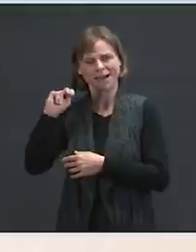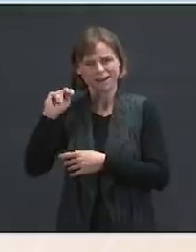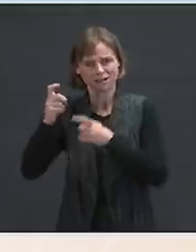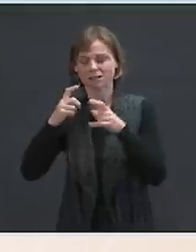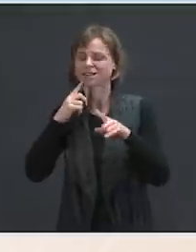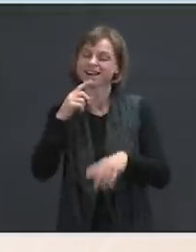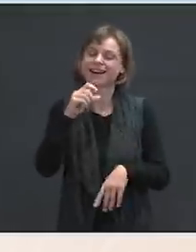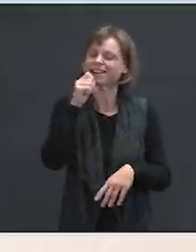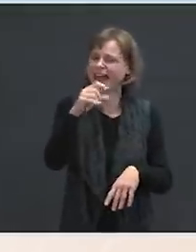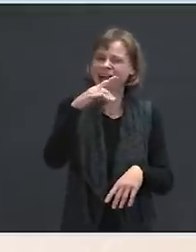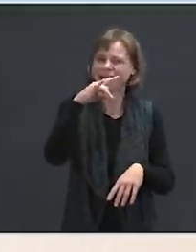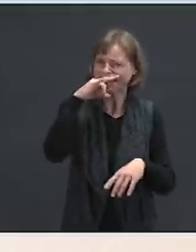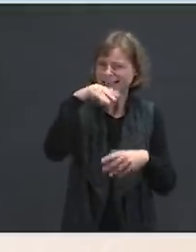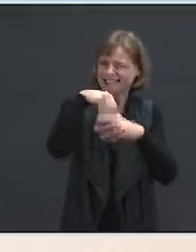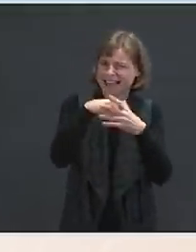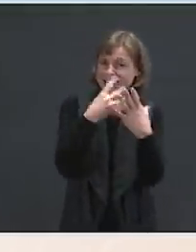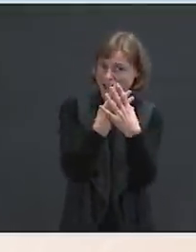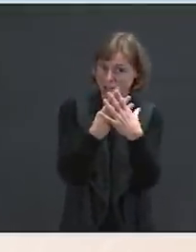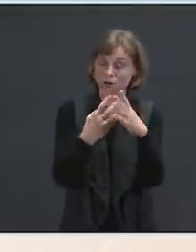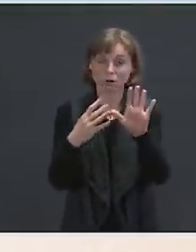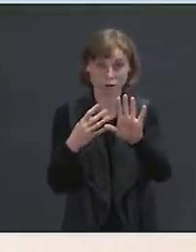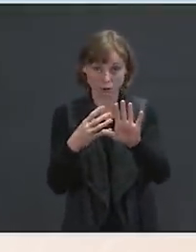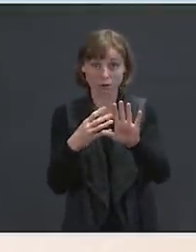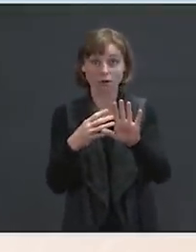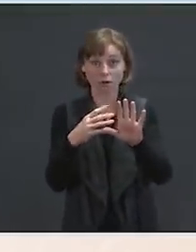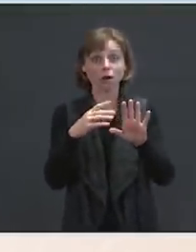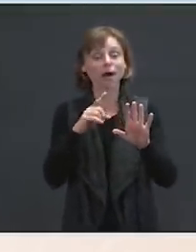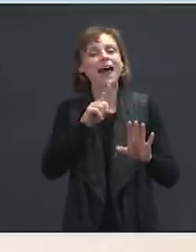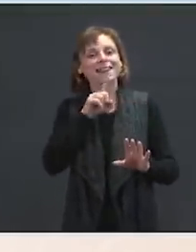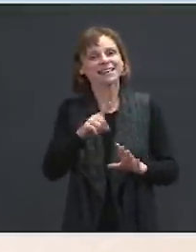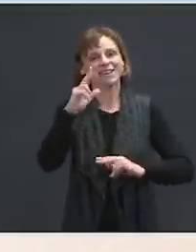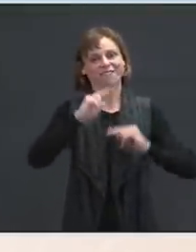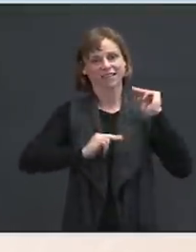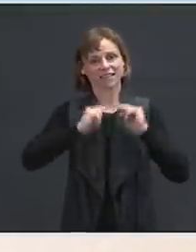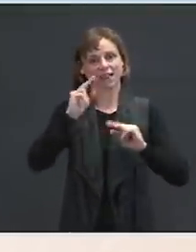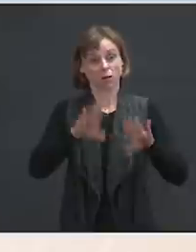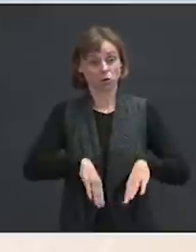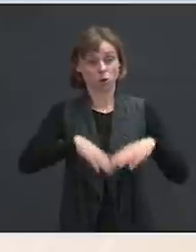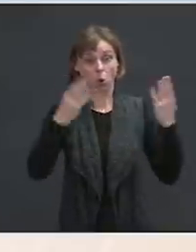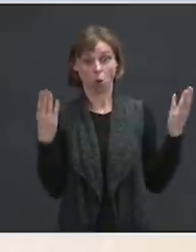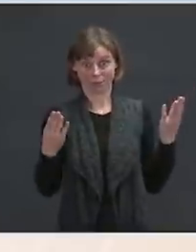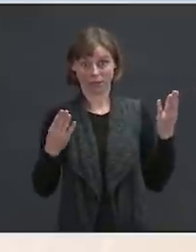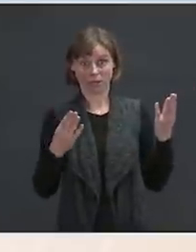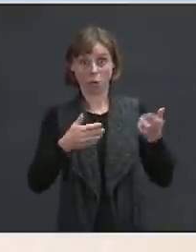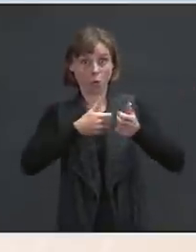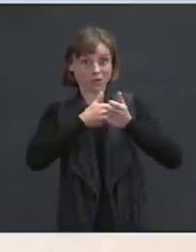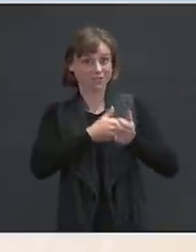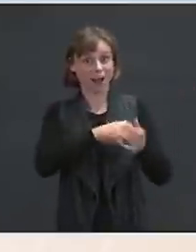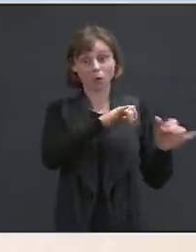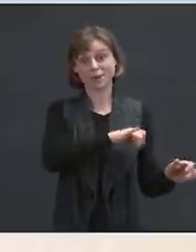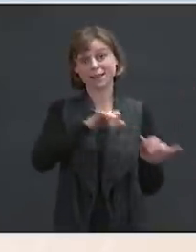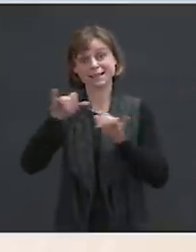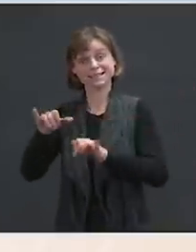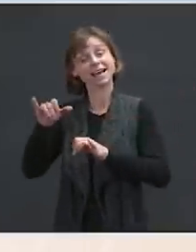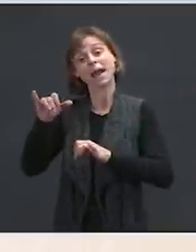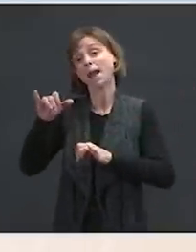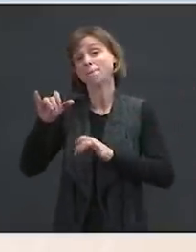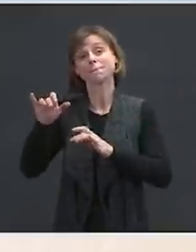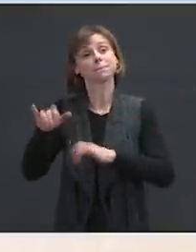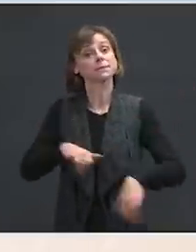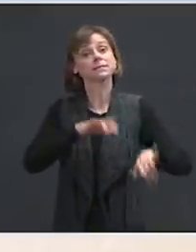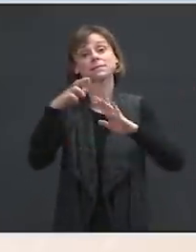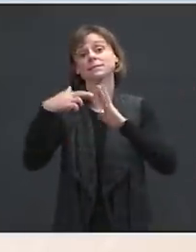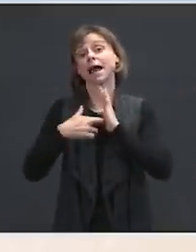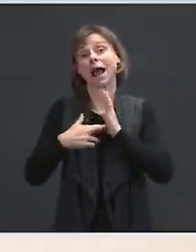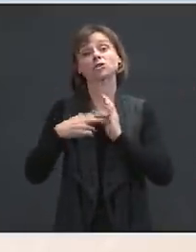cages. This is is kids — this is a facility that was opened that's going to follow the same standards as other HHS